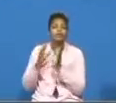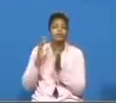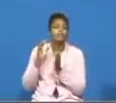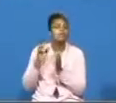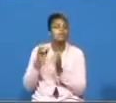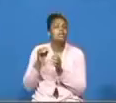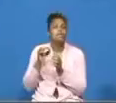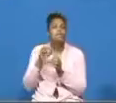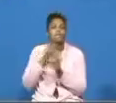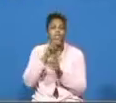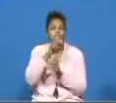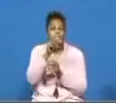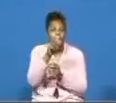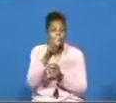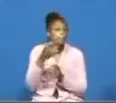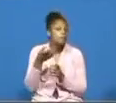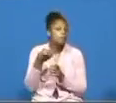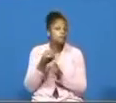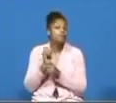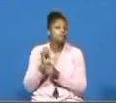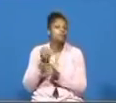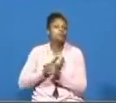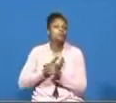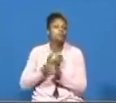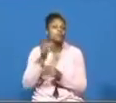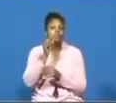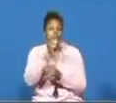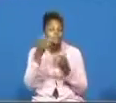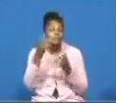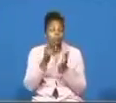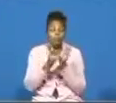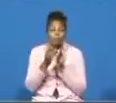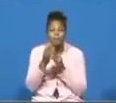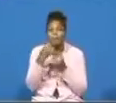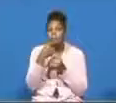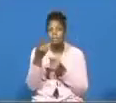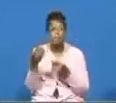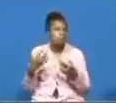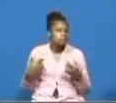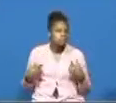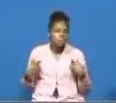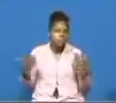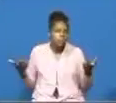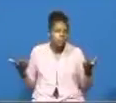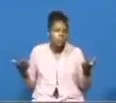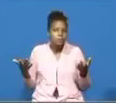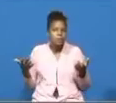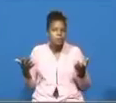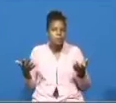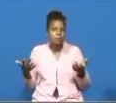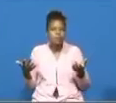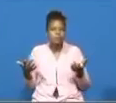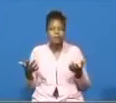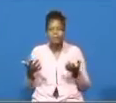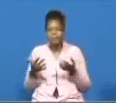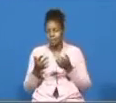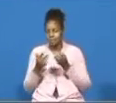and guess what the bible tells me the bible tells me that moses prayed